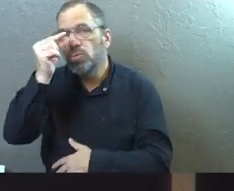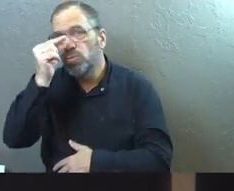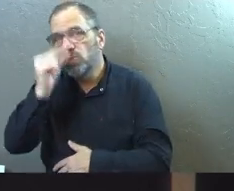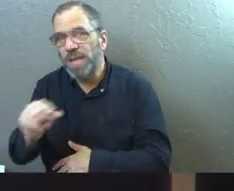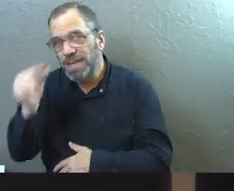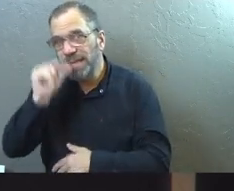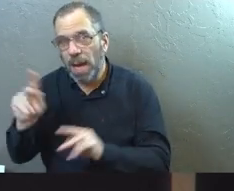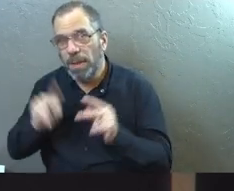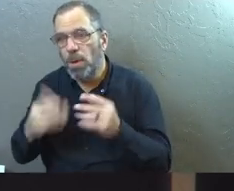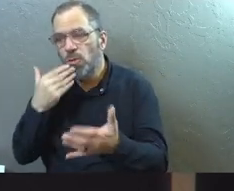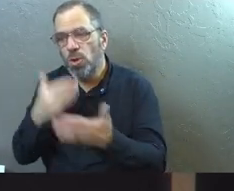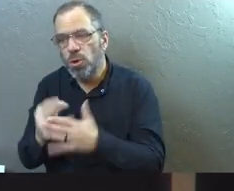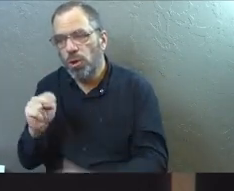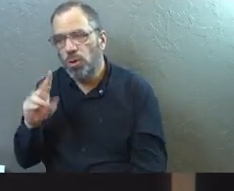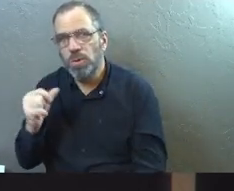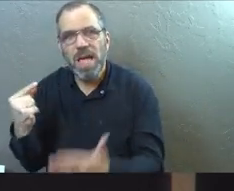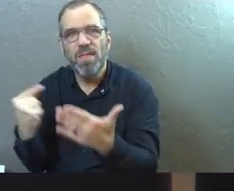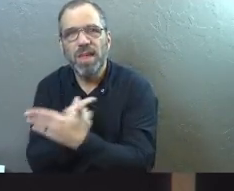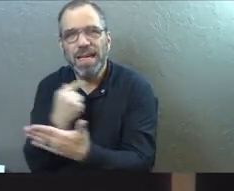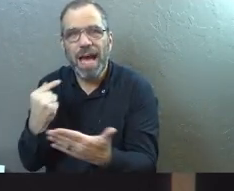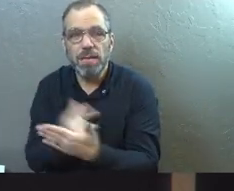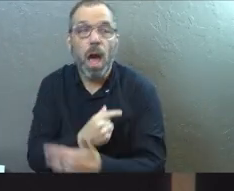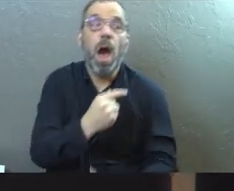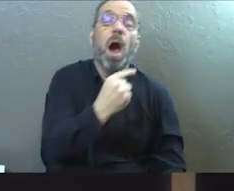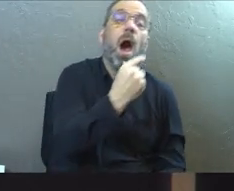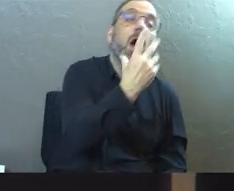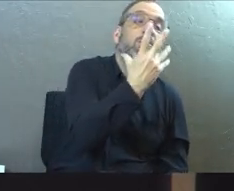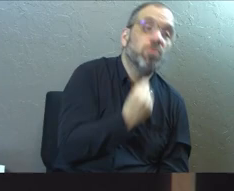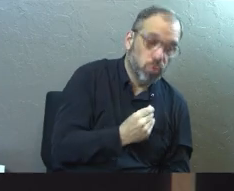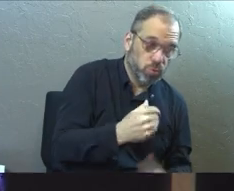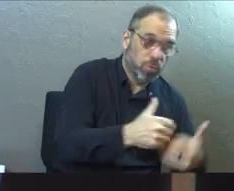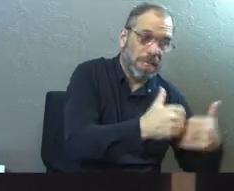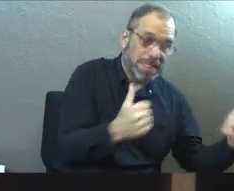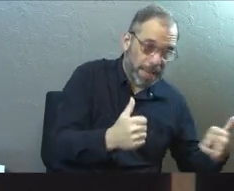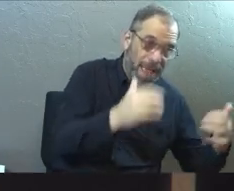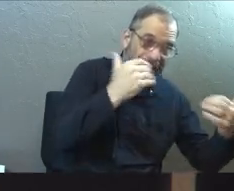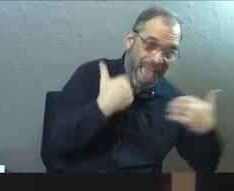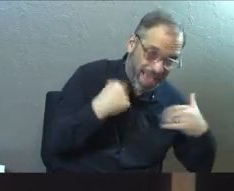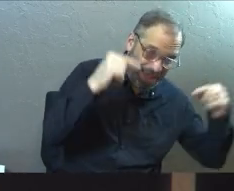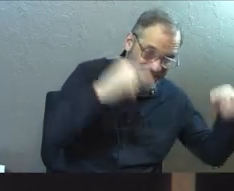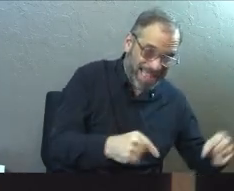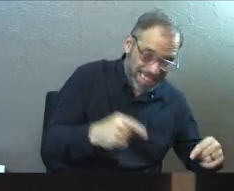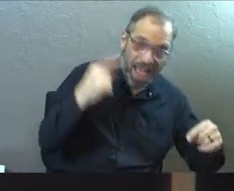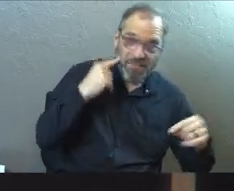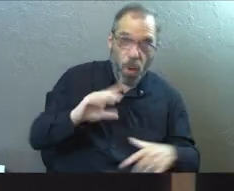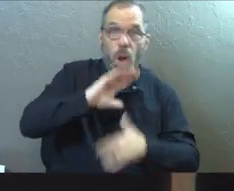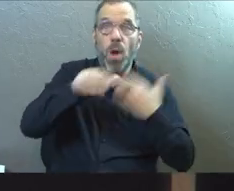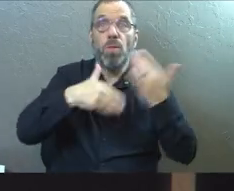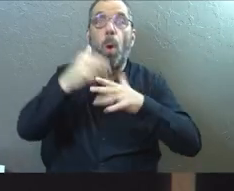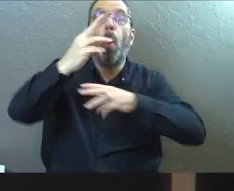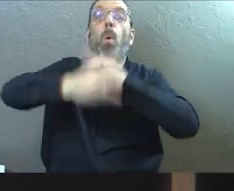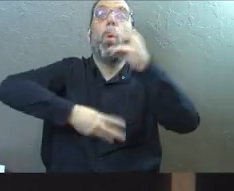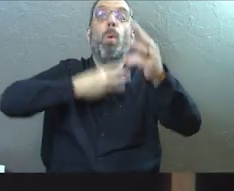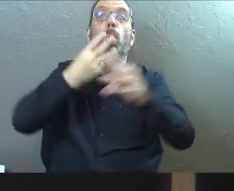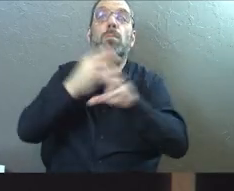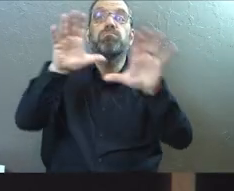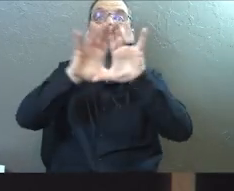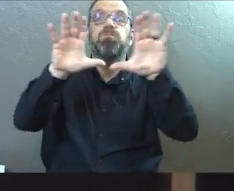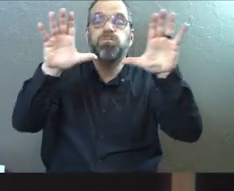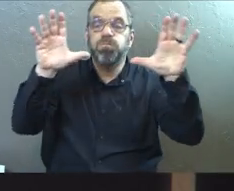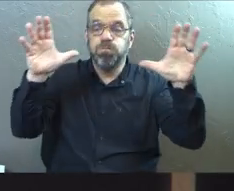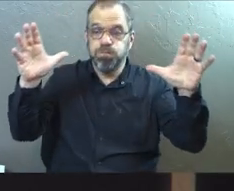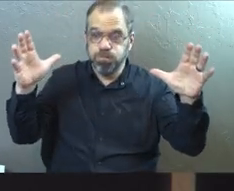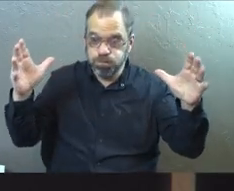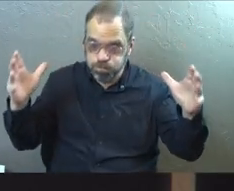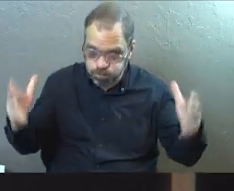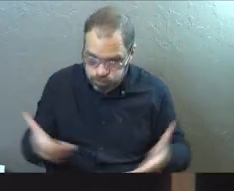To let them know that this is not something that only the Jews who were set apart in the beginning can now have. This is for the world. The good news